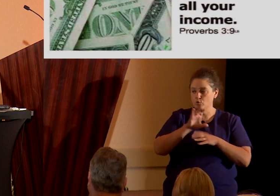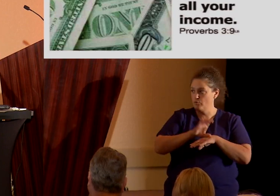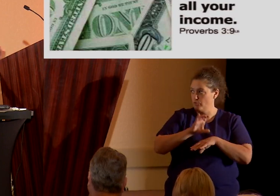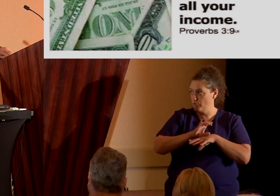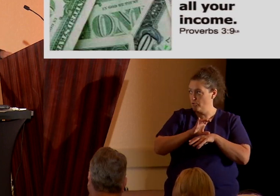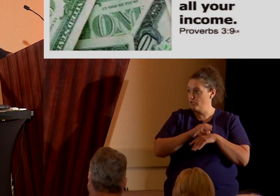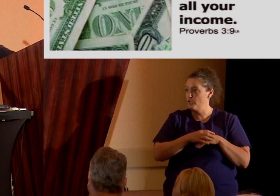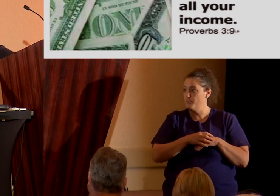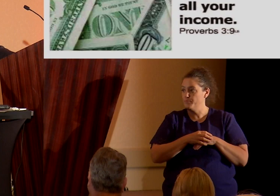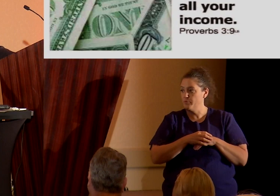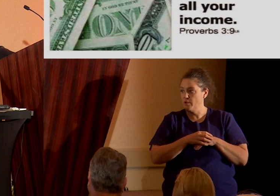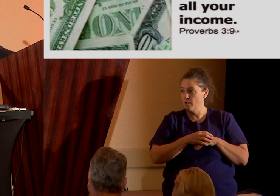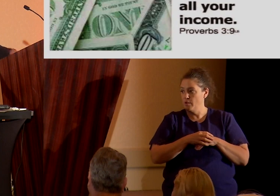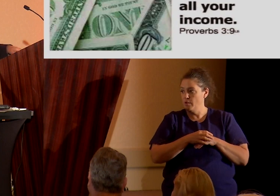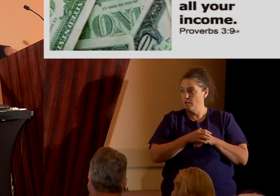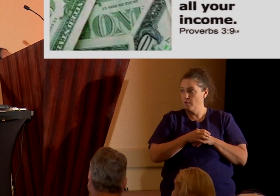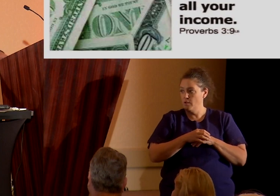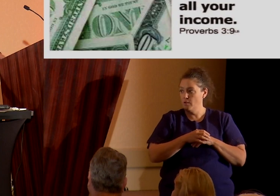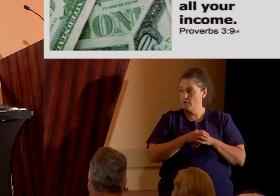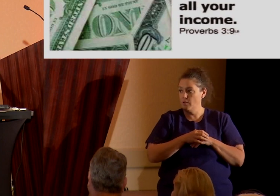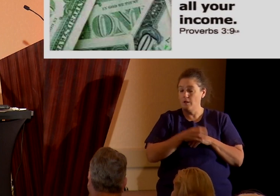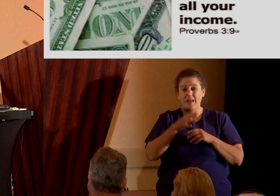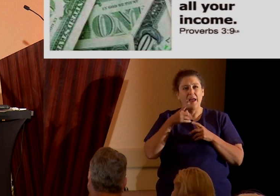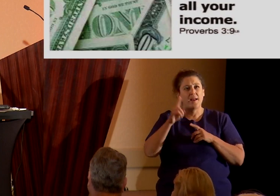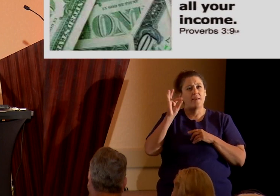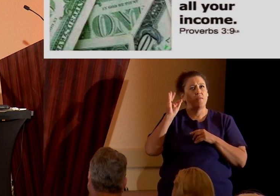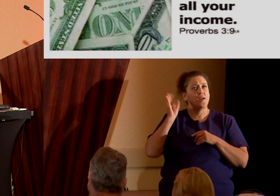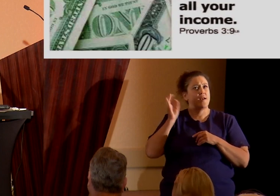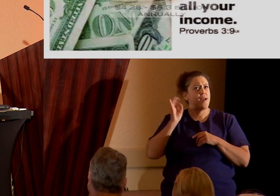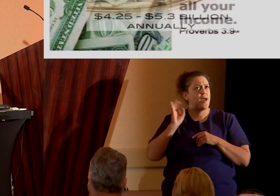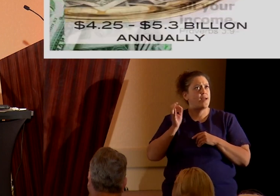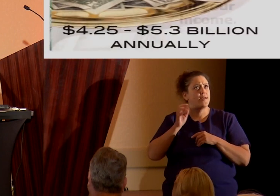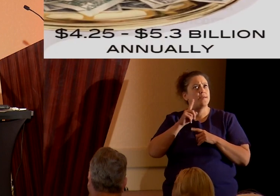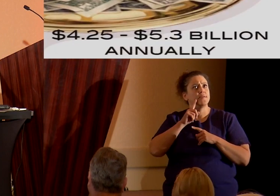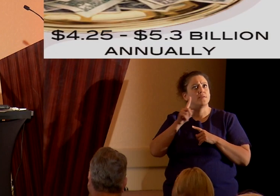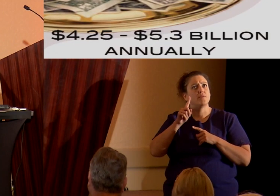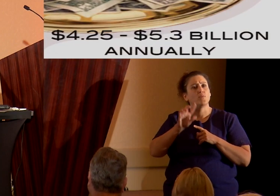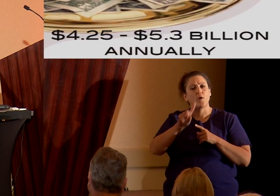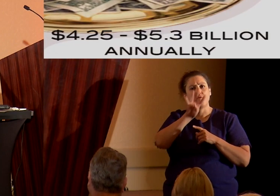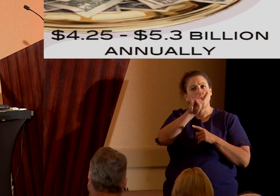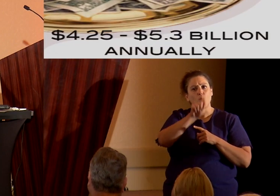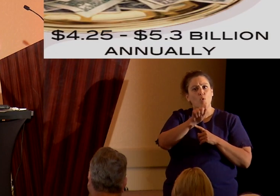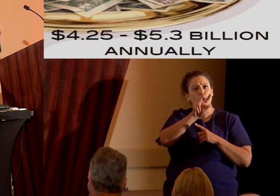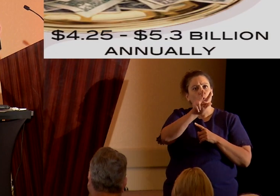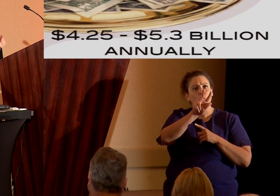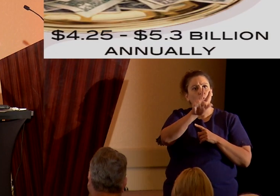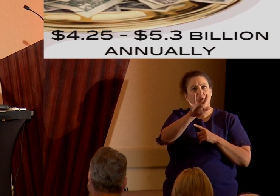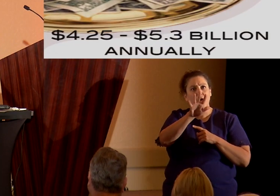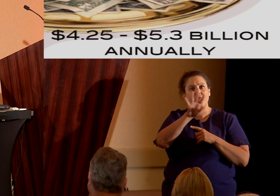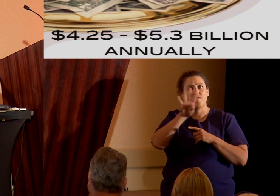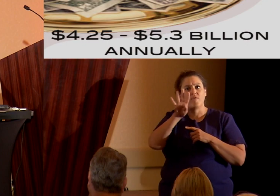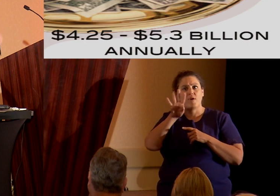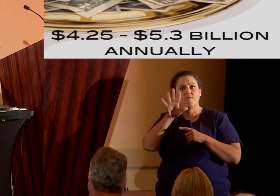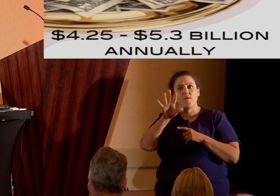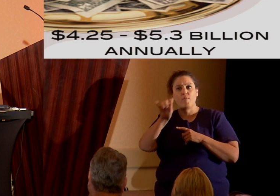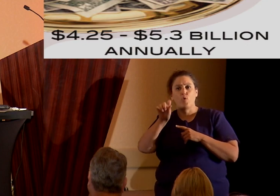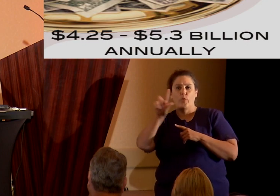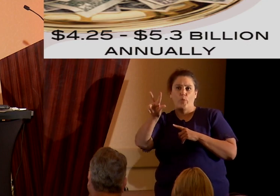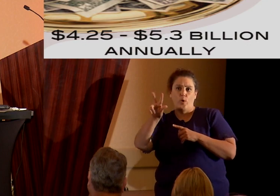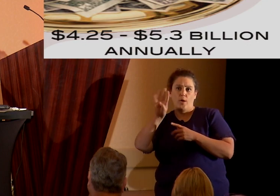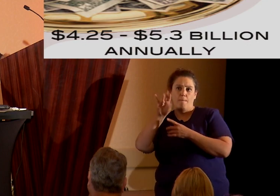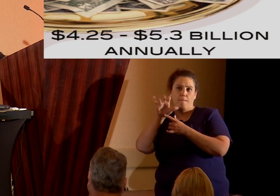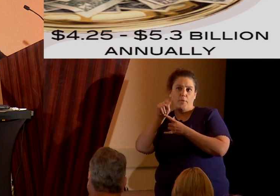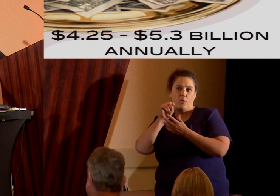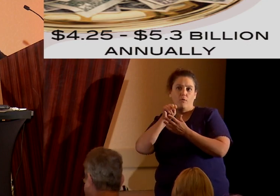mid-90s, their annual tithing residue was estimated between 4.25 and 5.3 billion dollars, with a